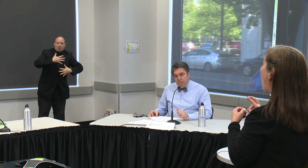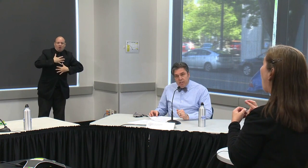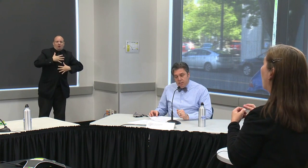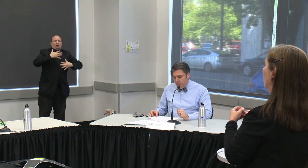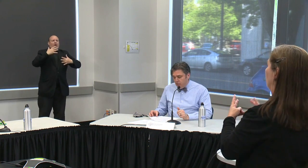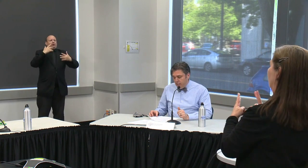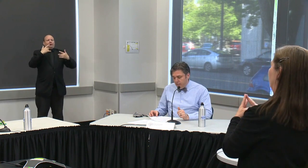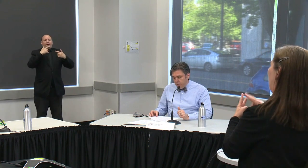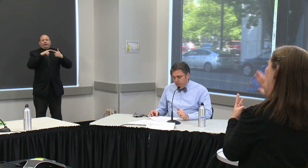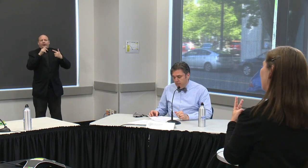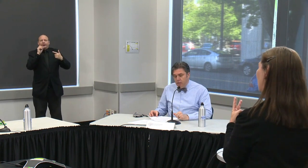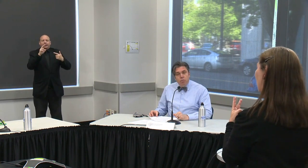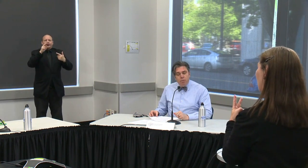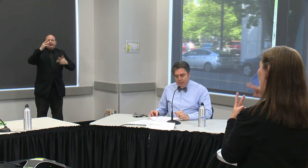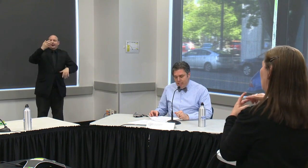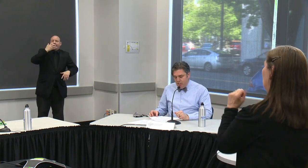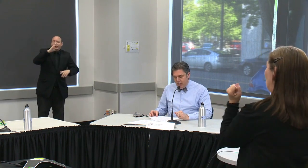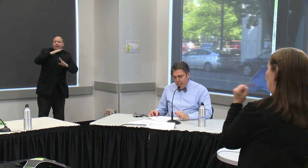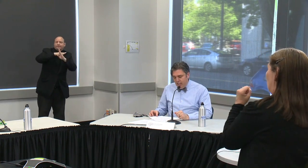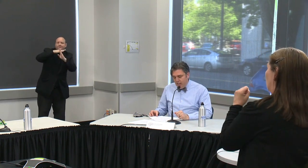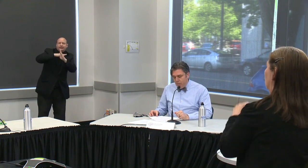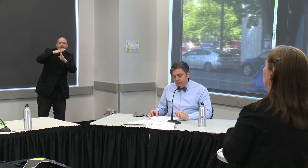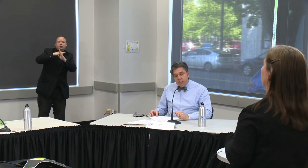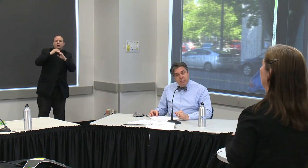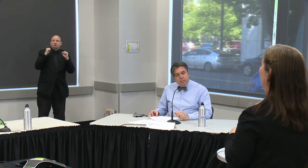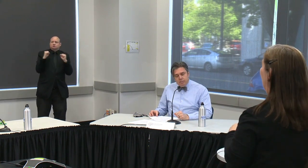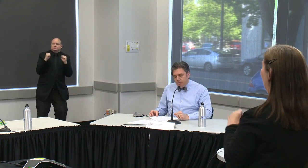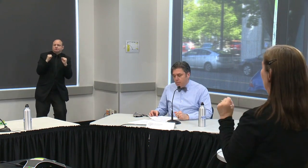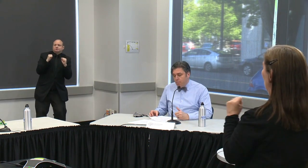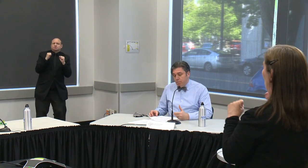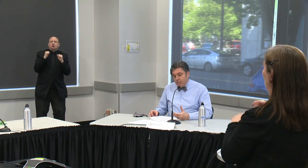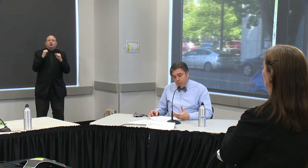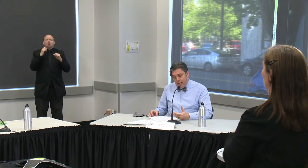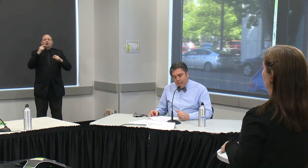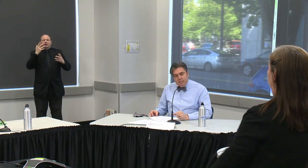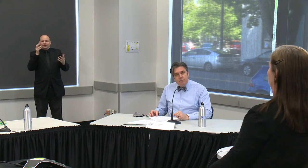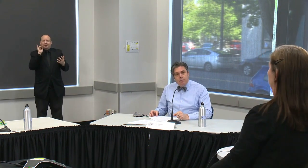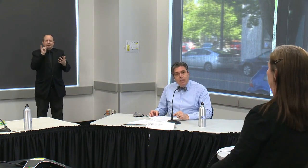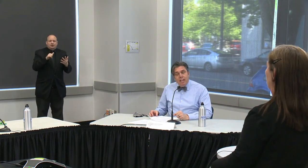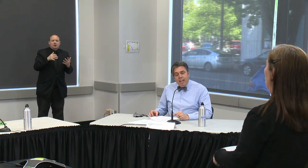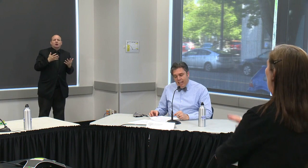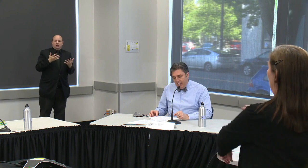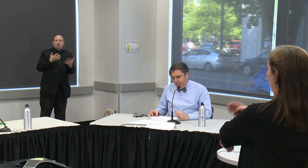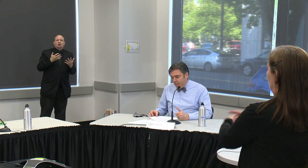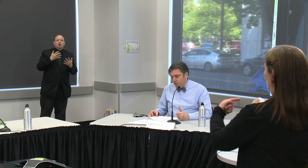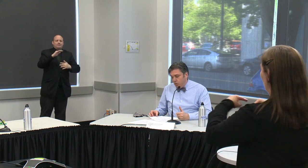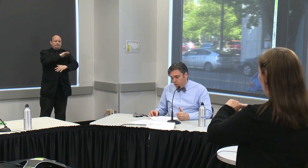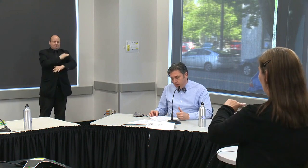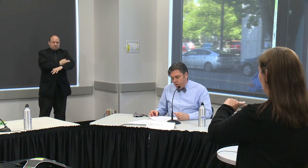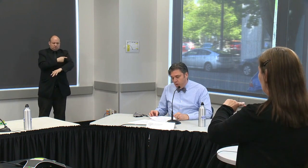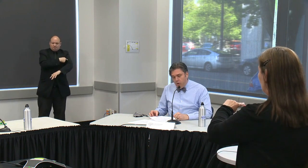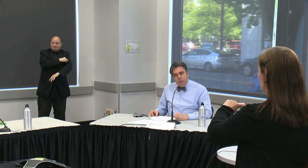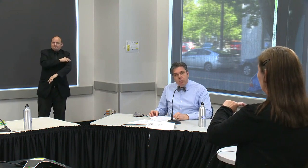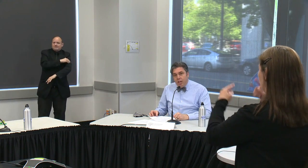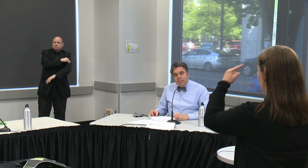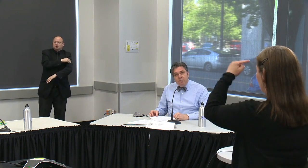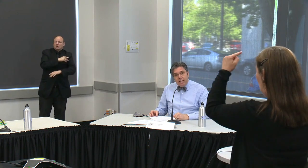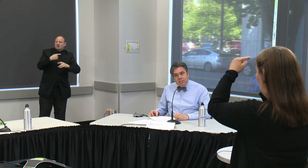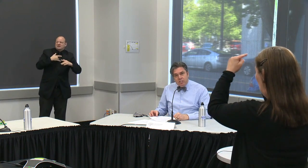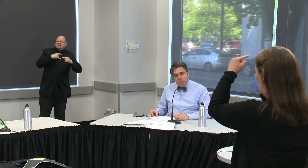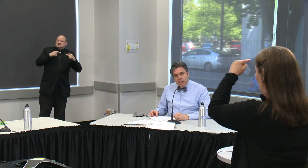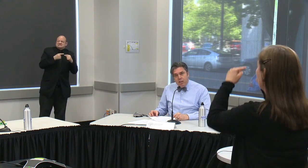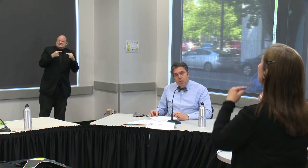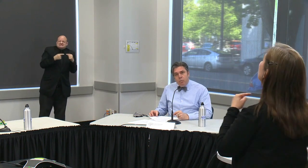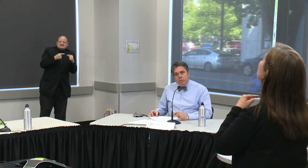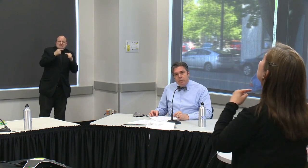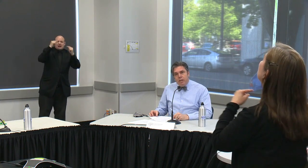fever chills repeated shaking with chills muscle pains headache sore throat or new loss of